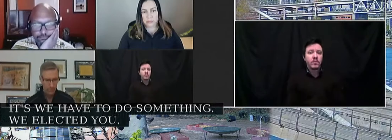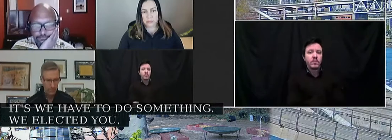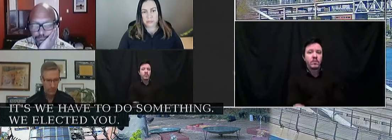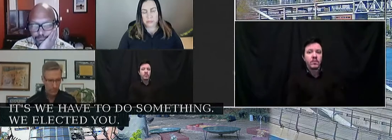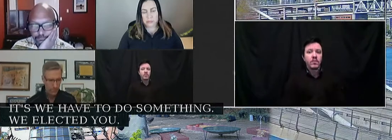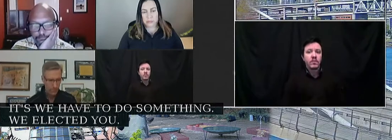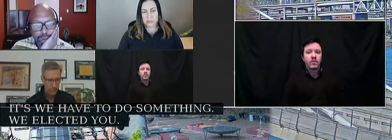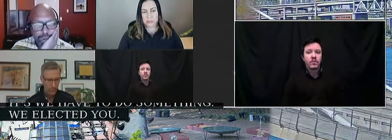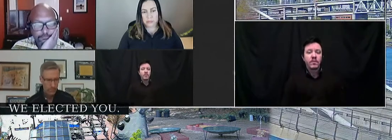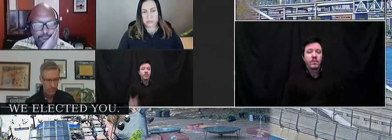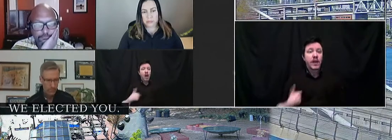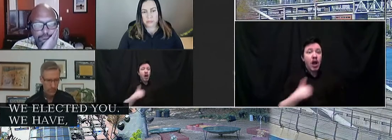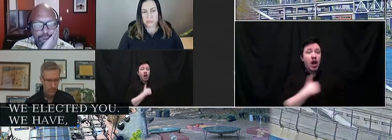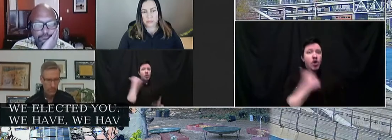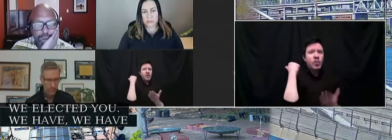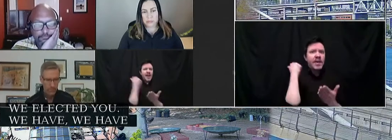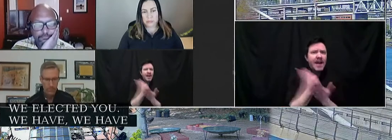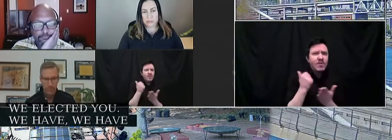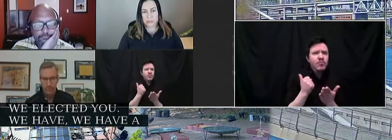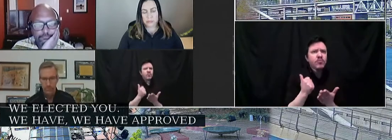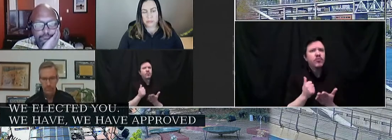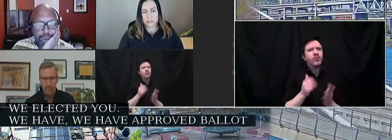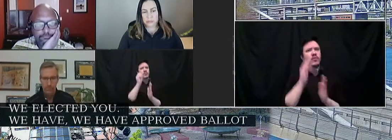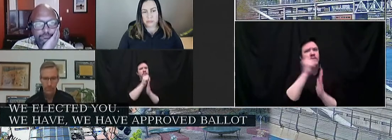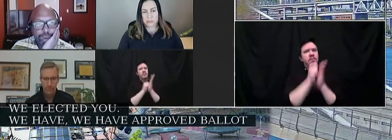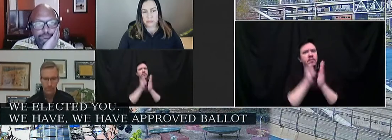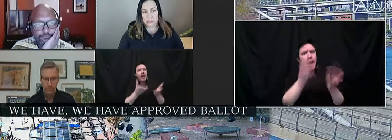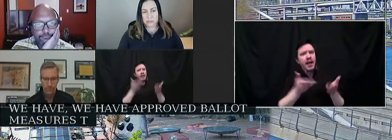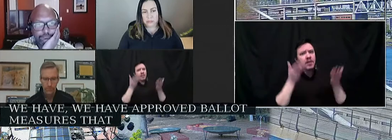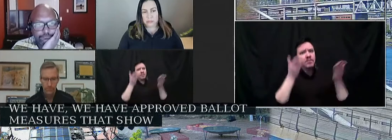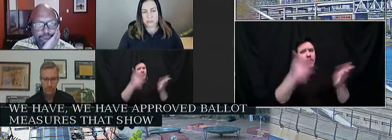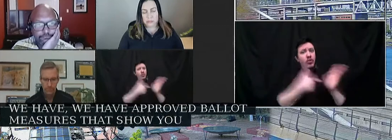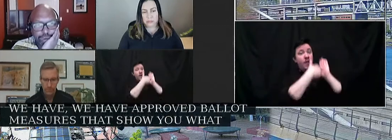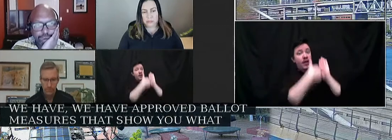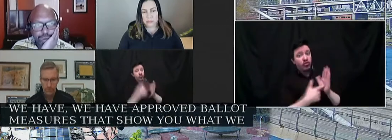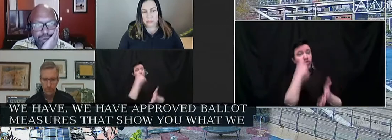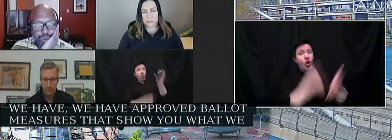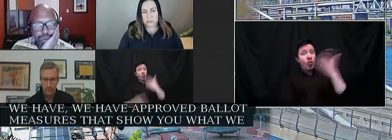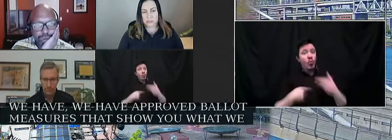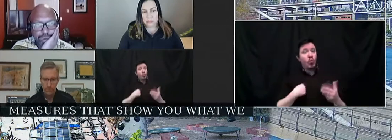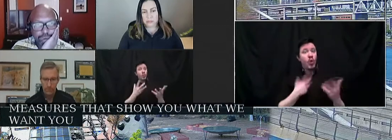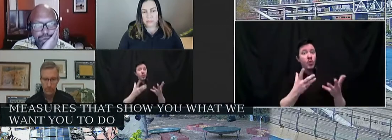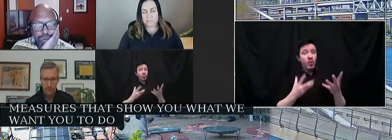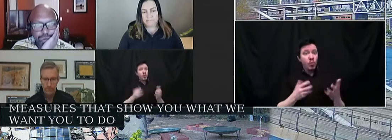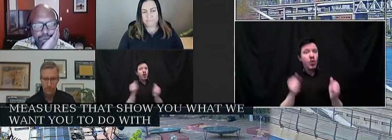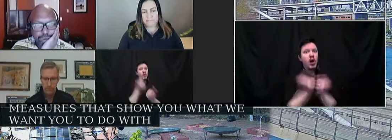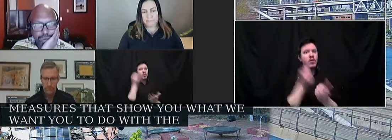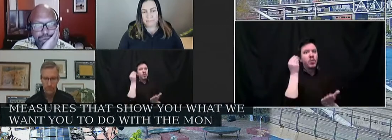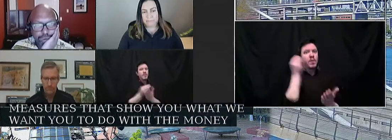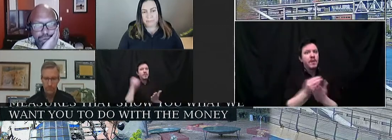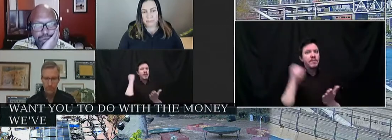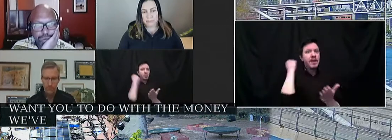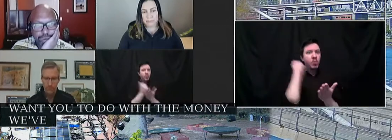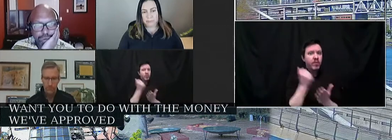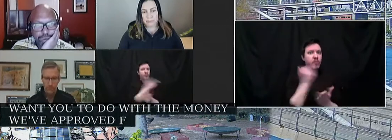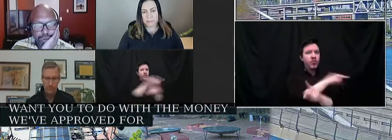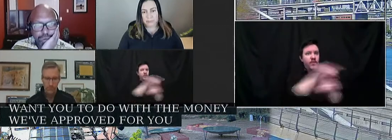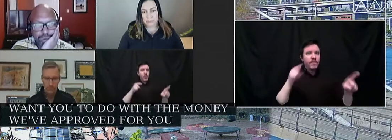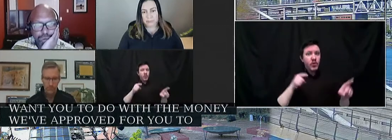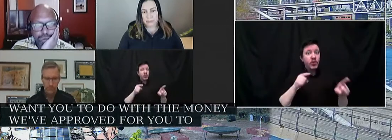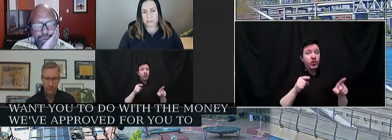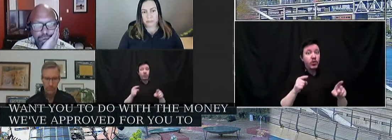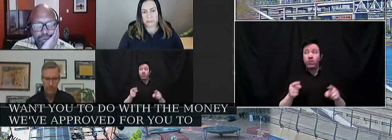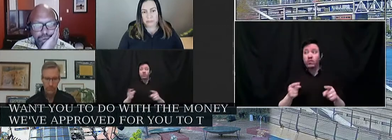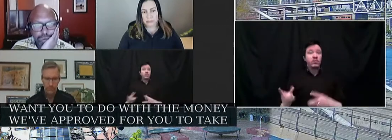we have approved ballot measures that show you what we want you to do with the money we've approved for you to take from us in